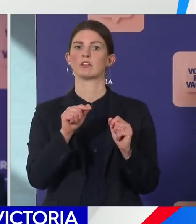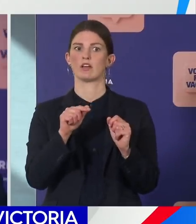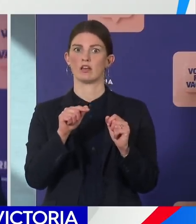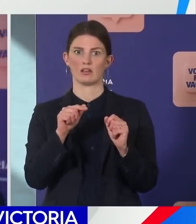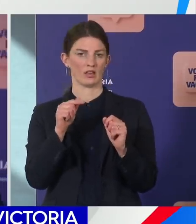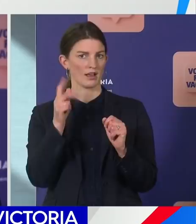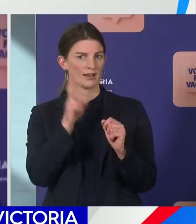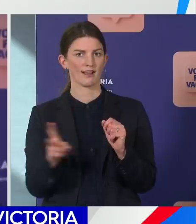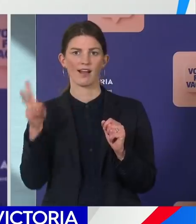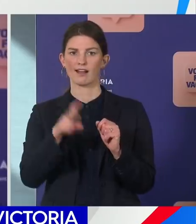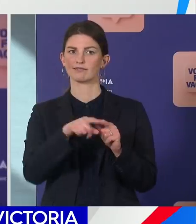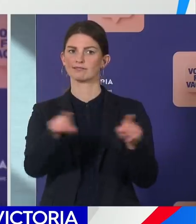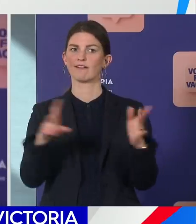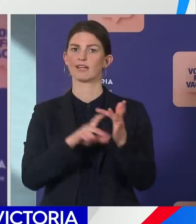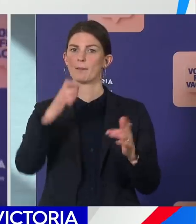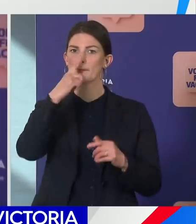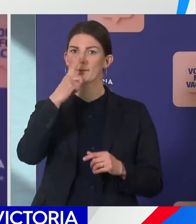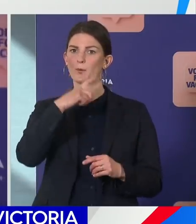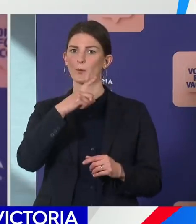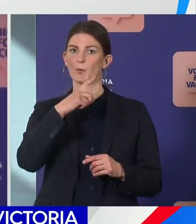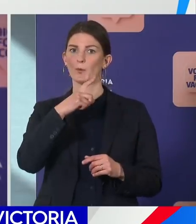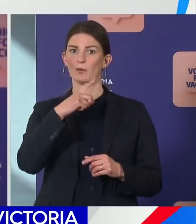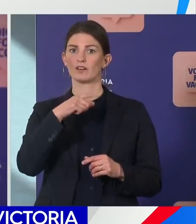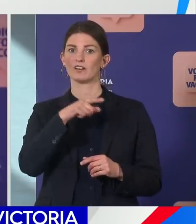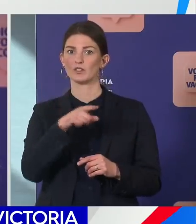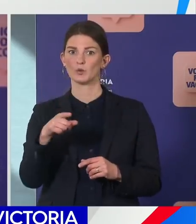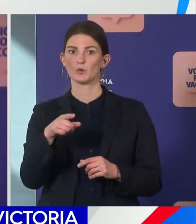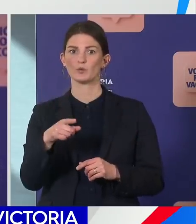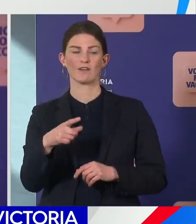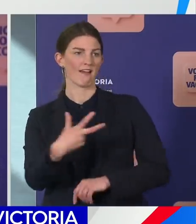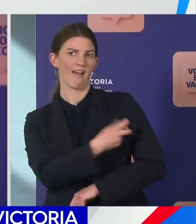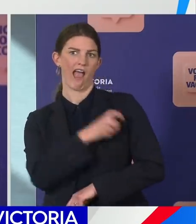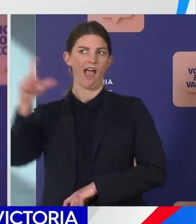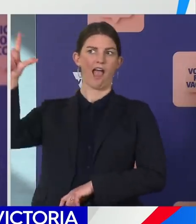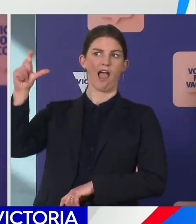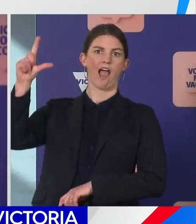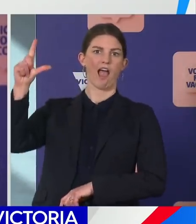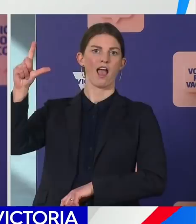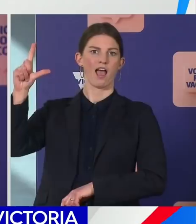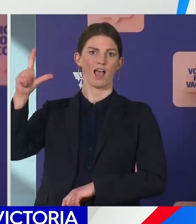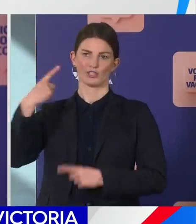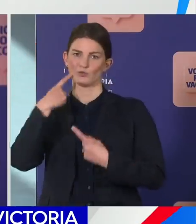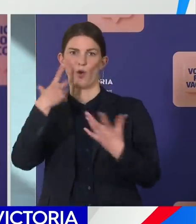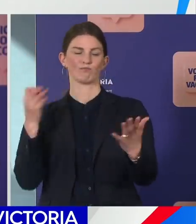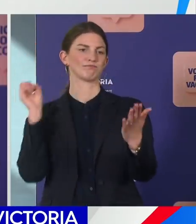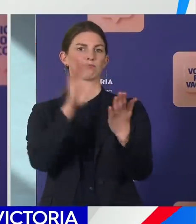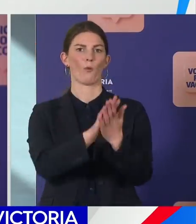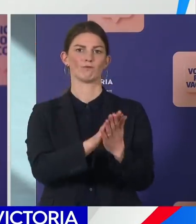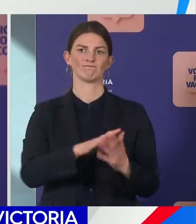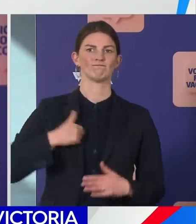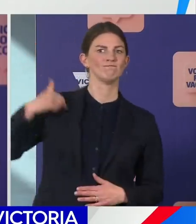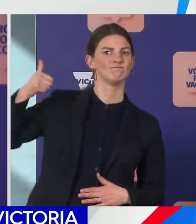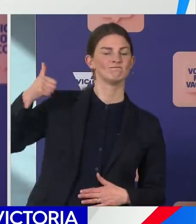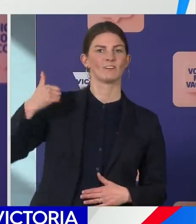that when they are getting vaccinated, they are sharing that with their mates, their families and their broader community because Victorians know